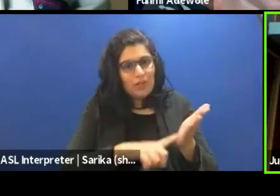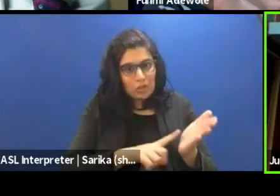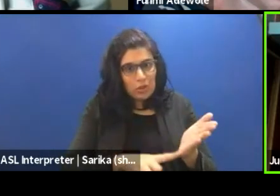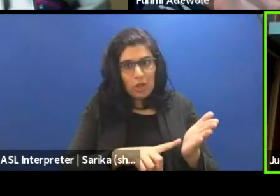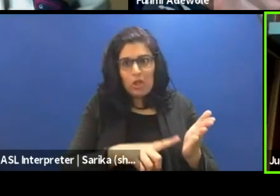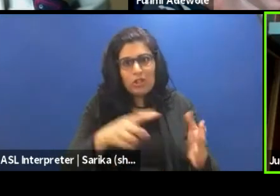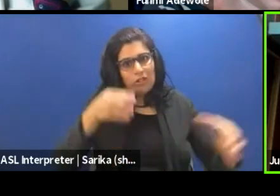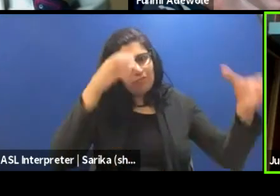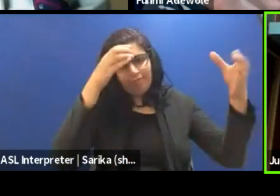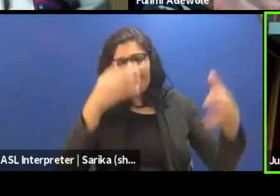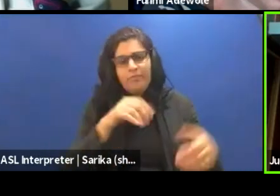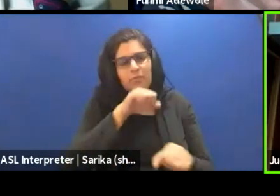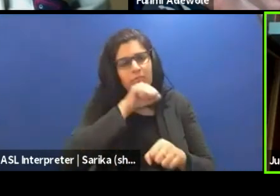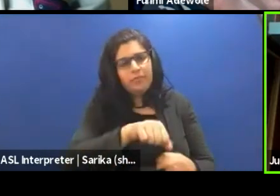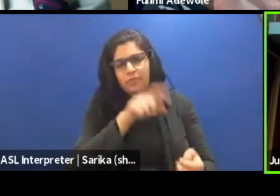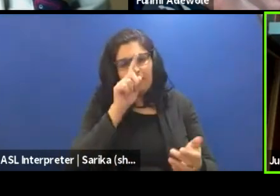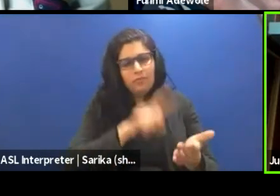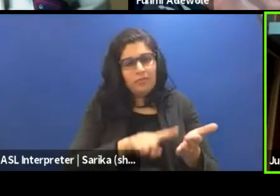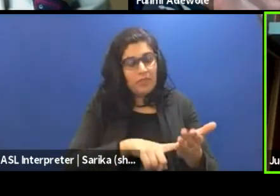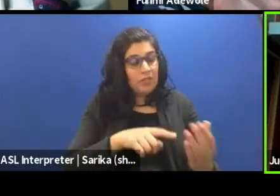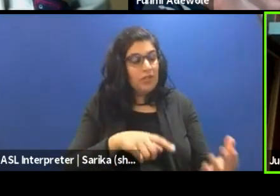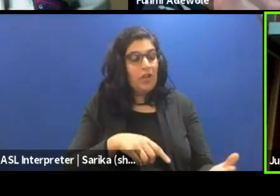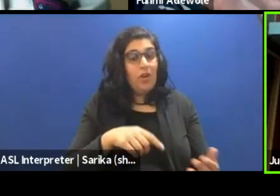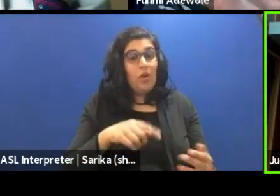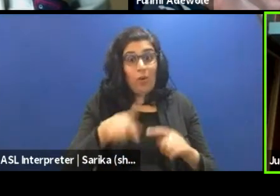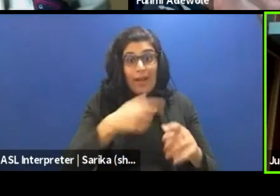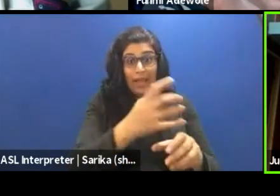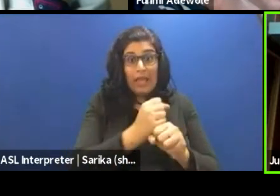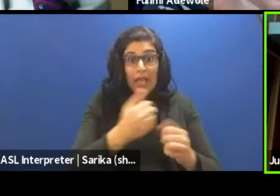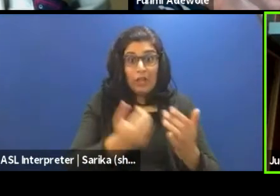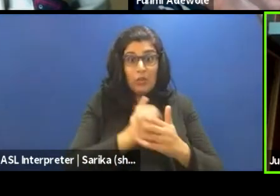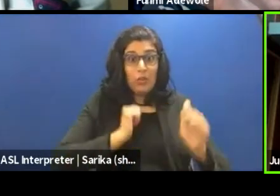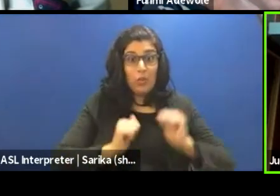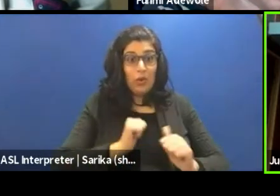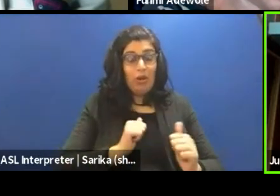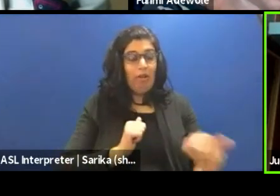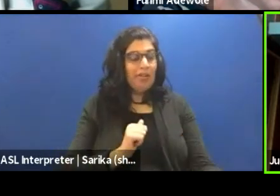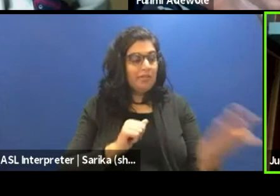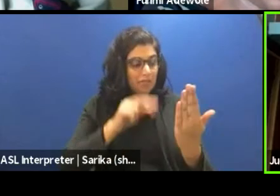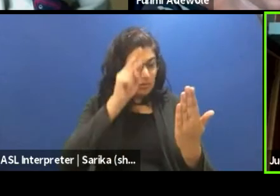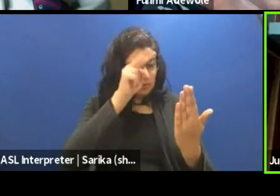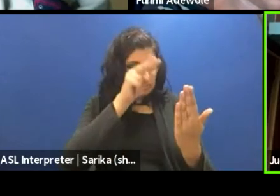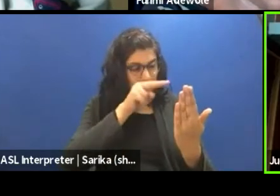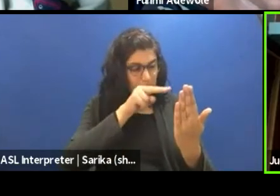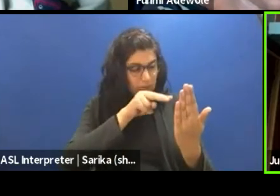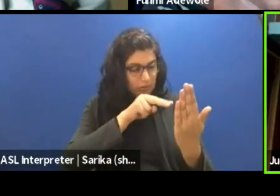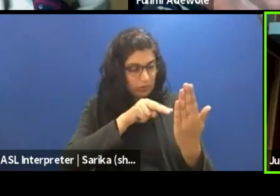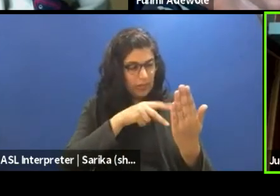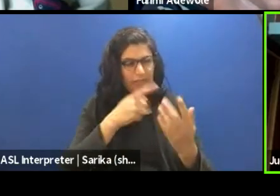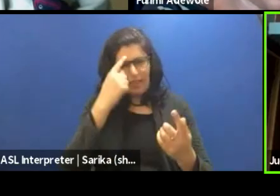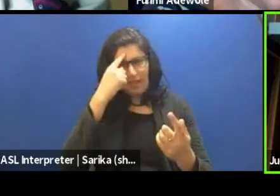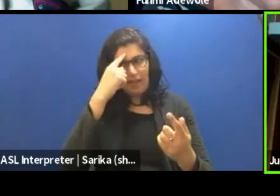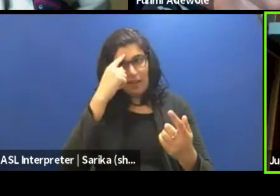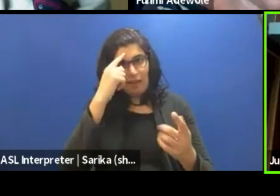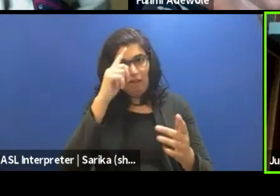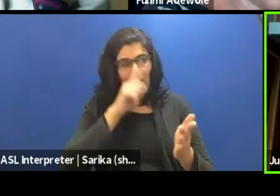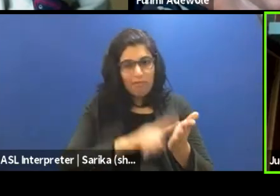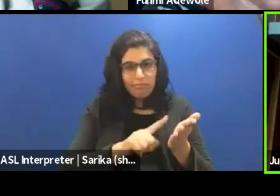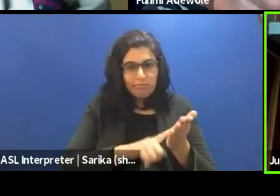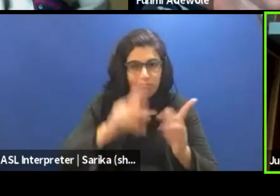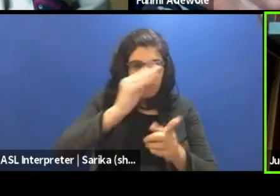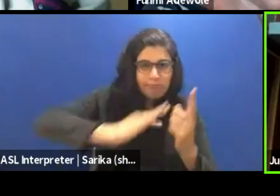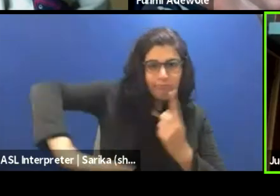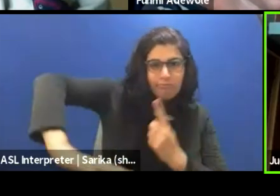first engage the work, I read it. Then I go, I find a context within which it exists